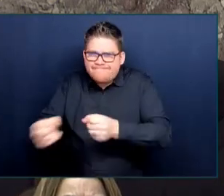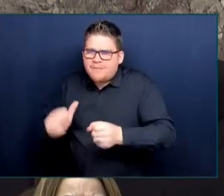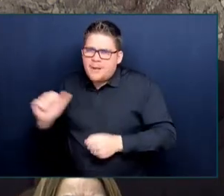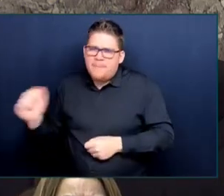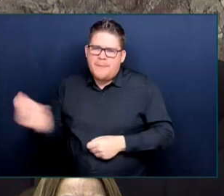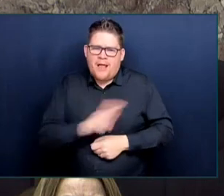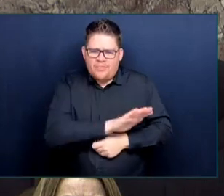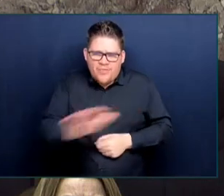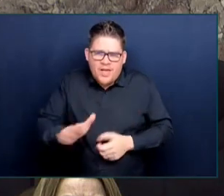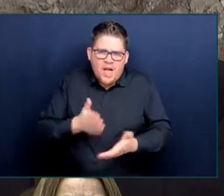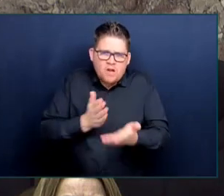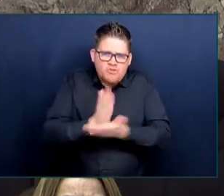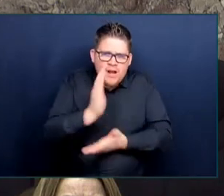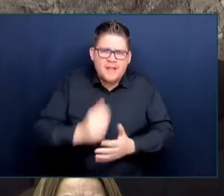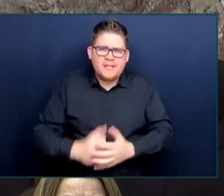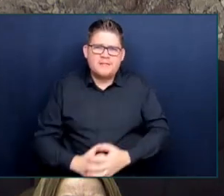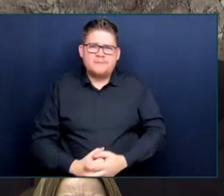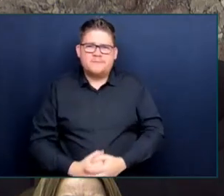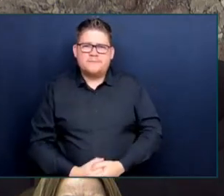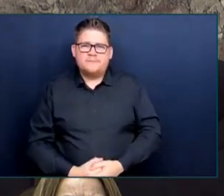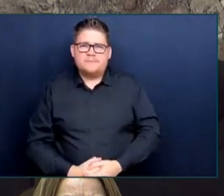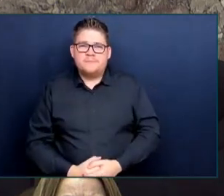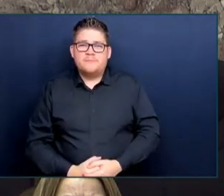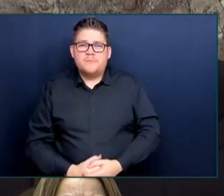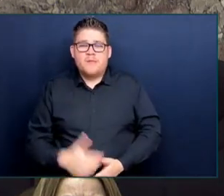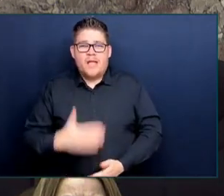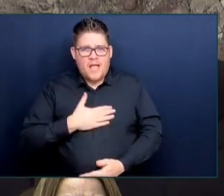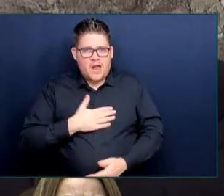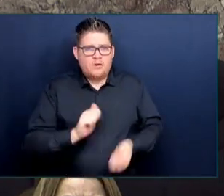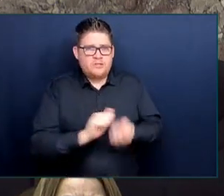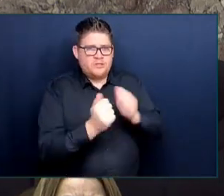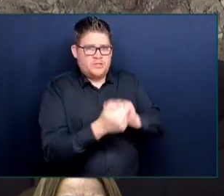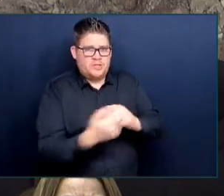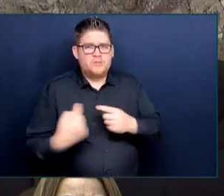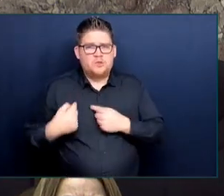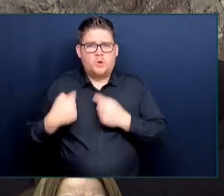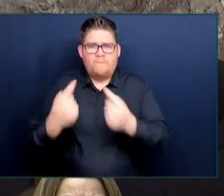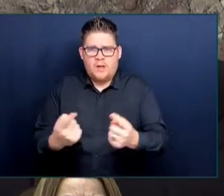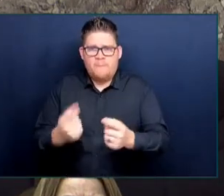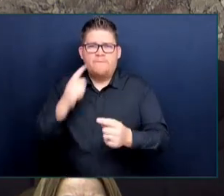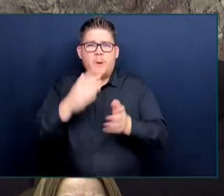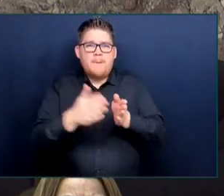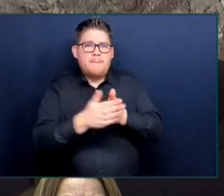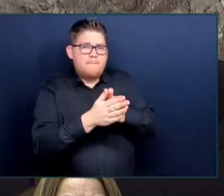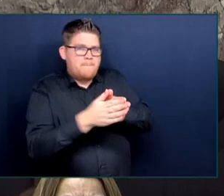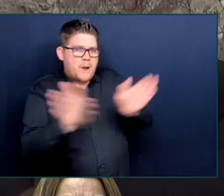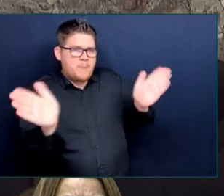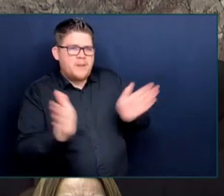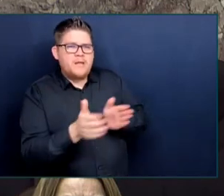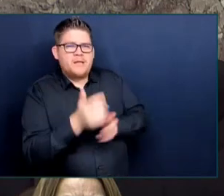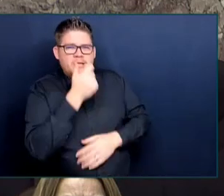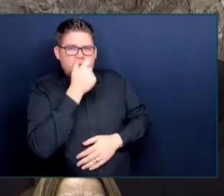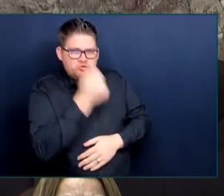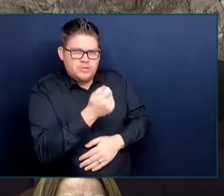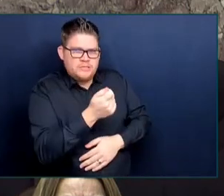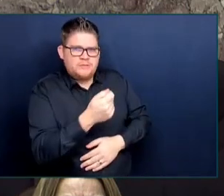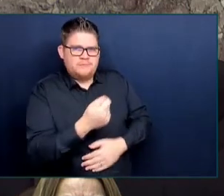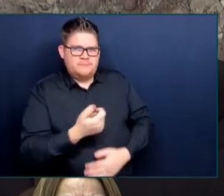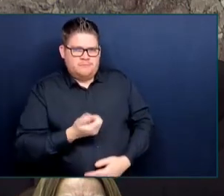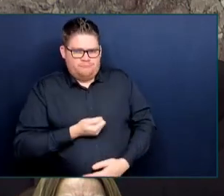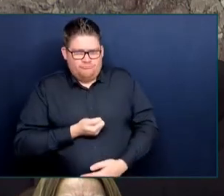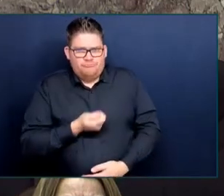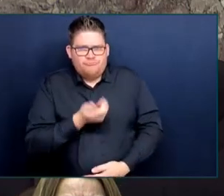the changes we've put in place in terms of the Public Interest Disclosure Act and the rules in place of all health authorities, we hear from people every day,